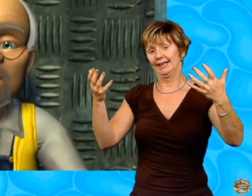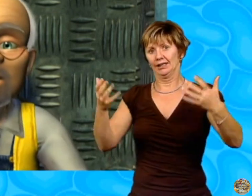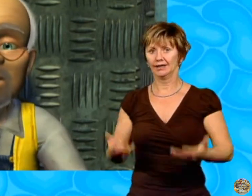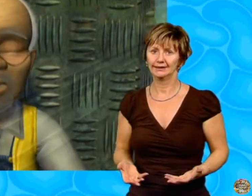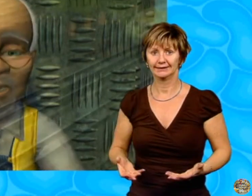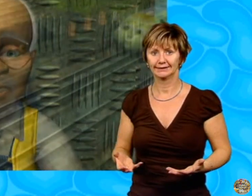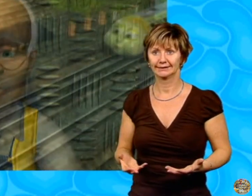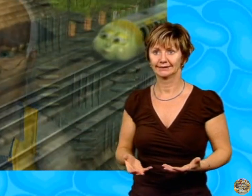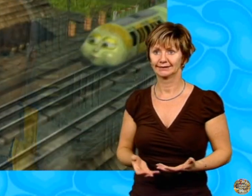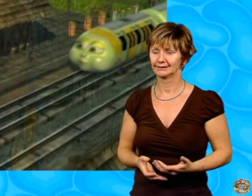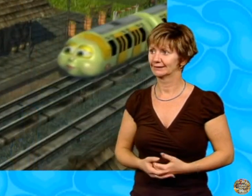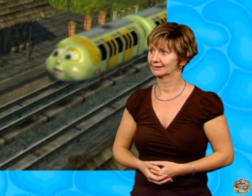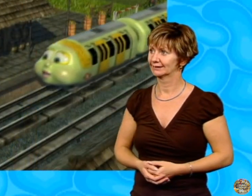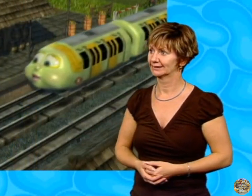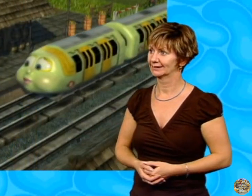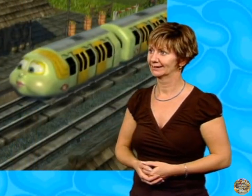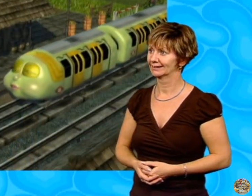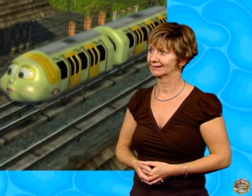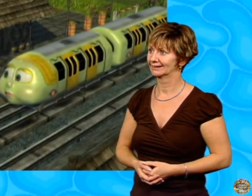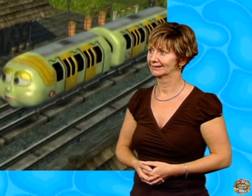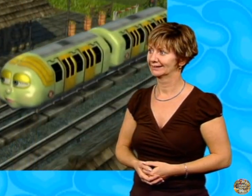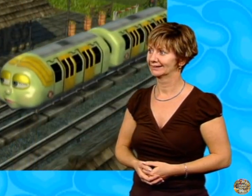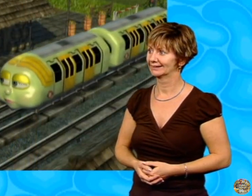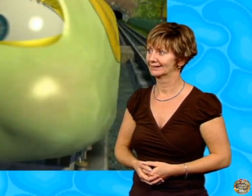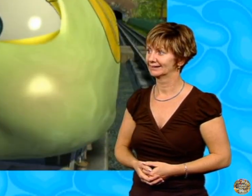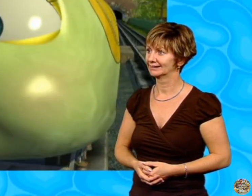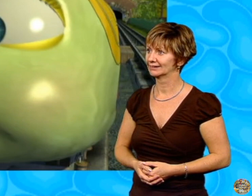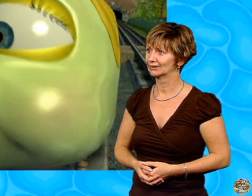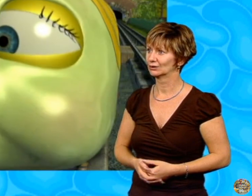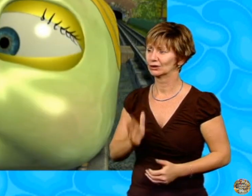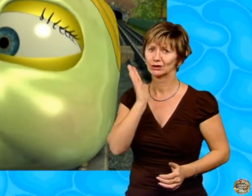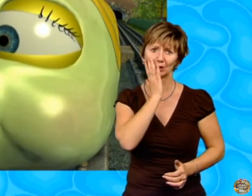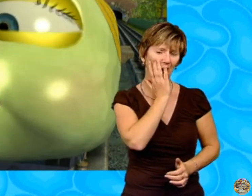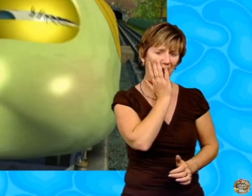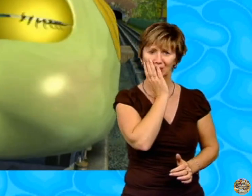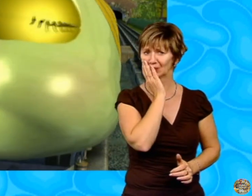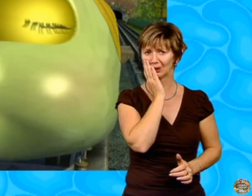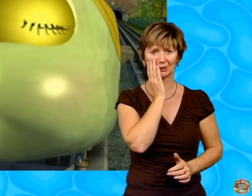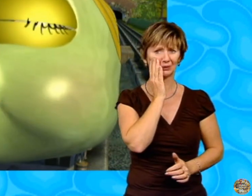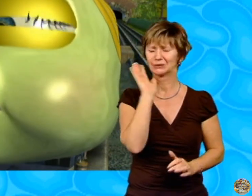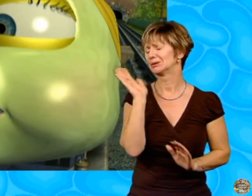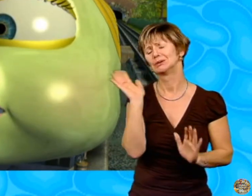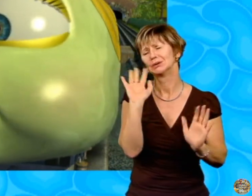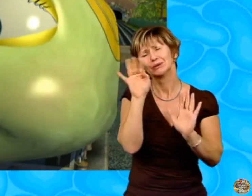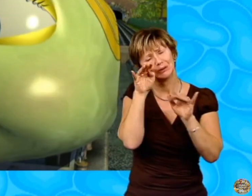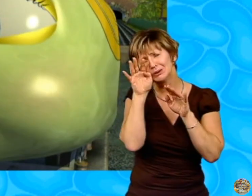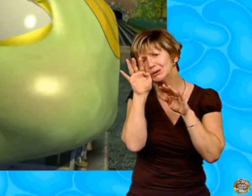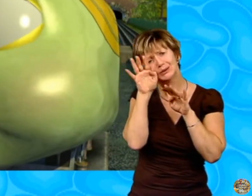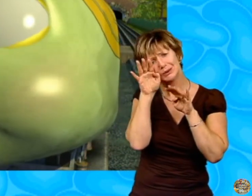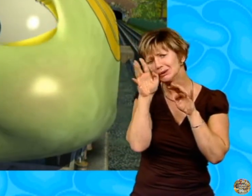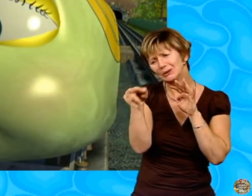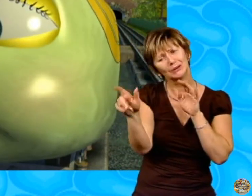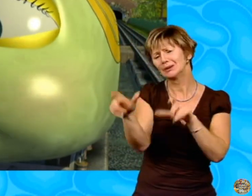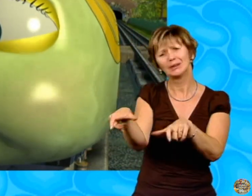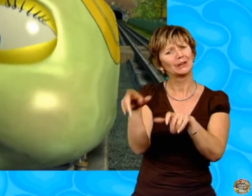no, no. It can't